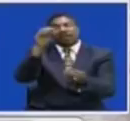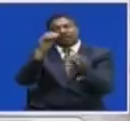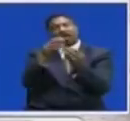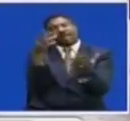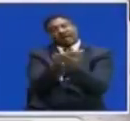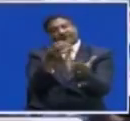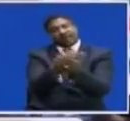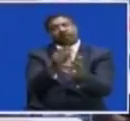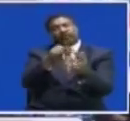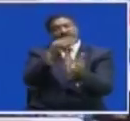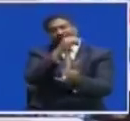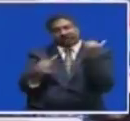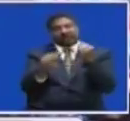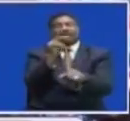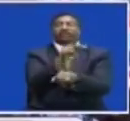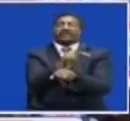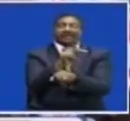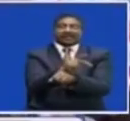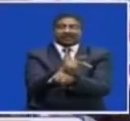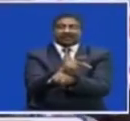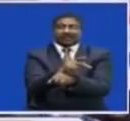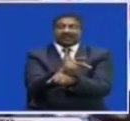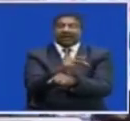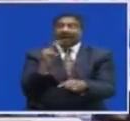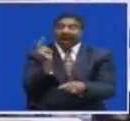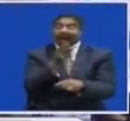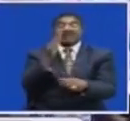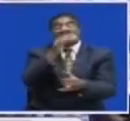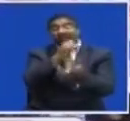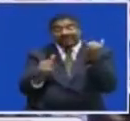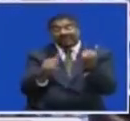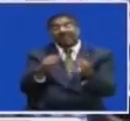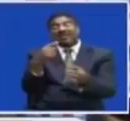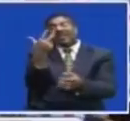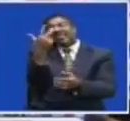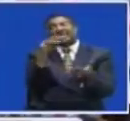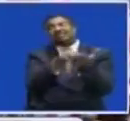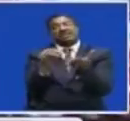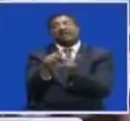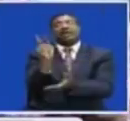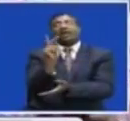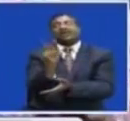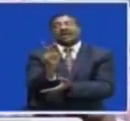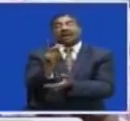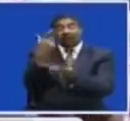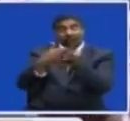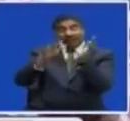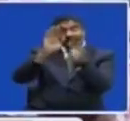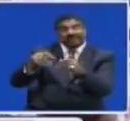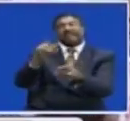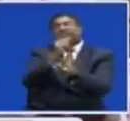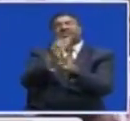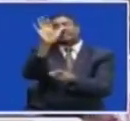can be operational We know we finish it at under 3 million because the remaining parts are just plastering